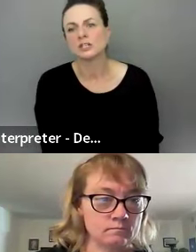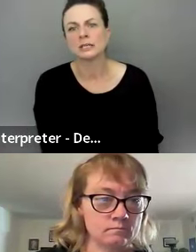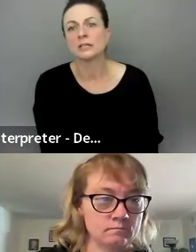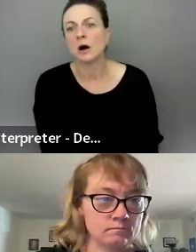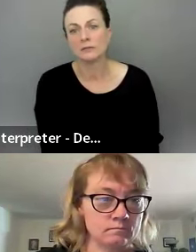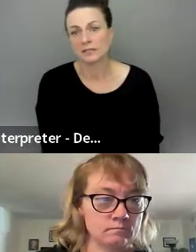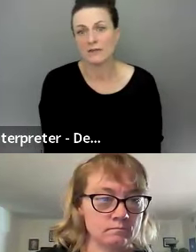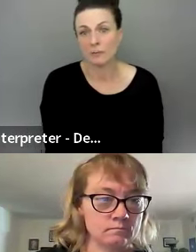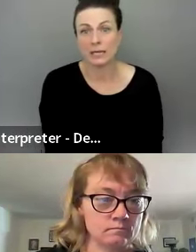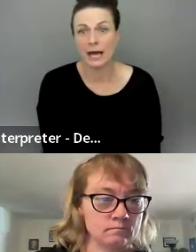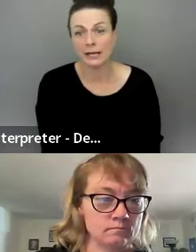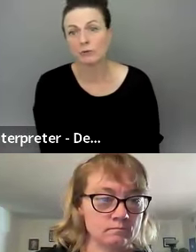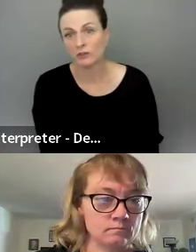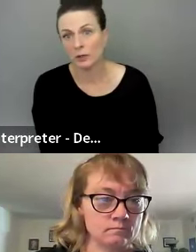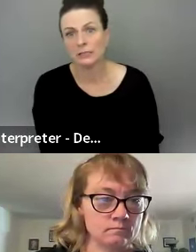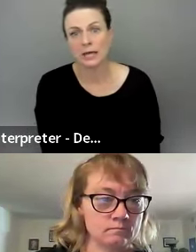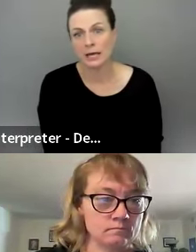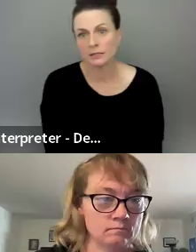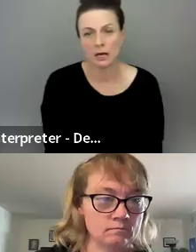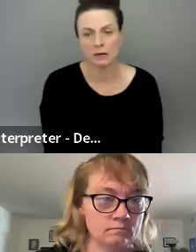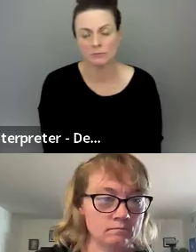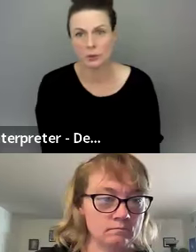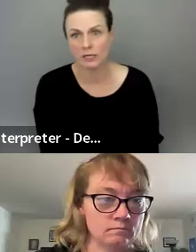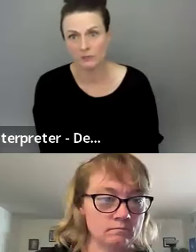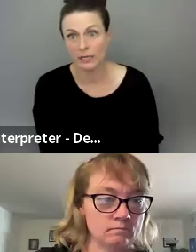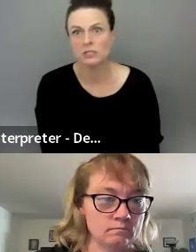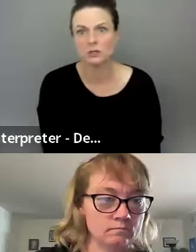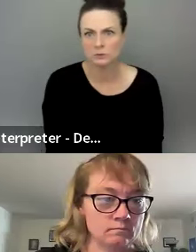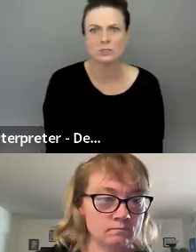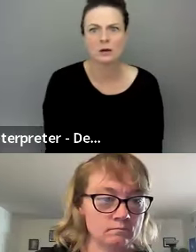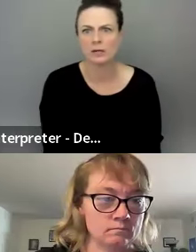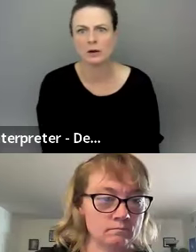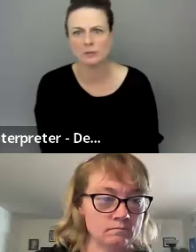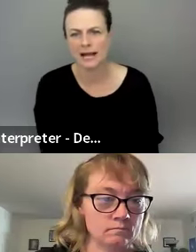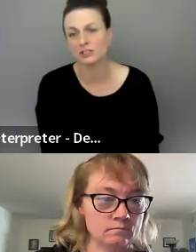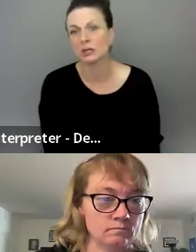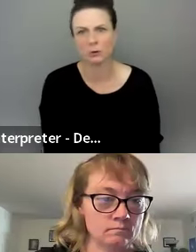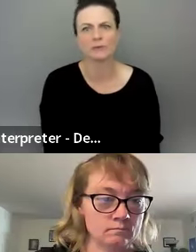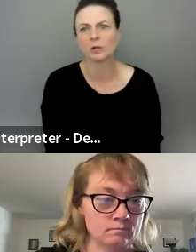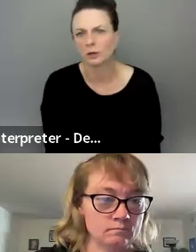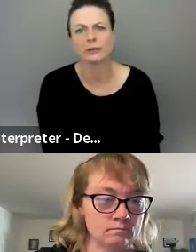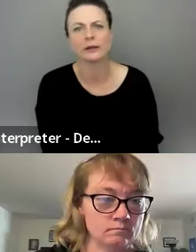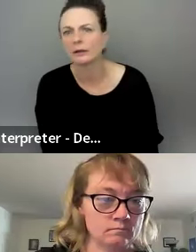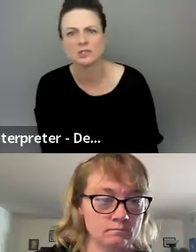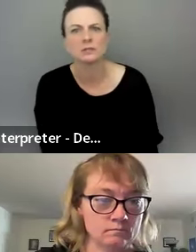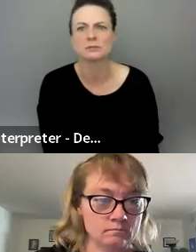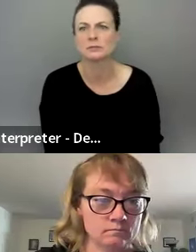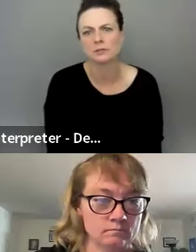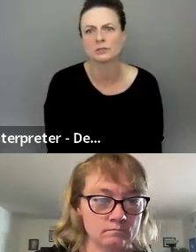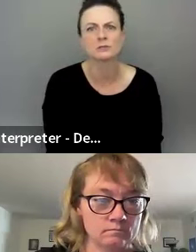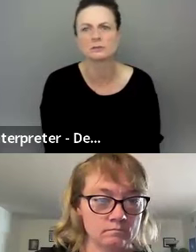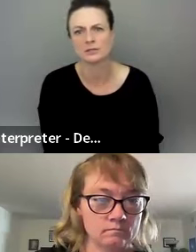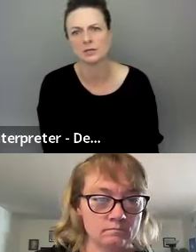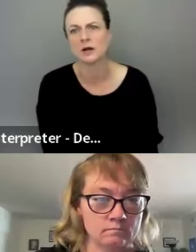We just need to, all of us have a peek at it, review it and, um, tweak it if we need to. So, you know, in the past year, what we've learned, any additions,